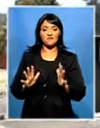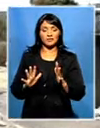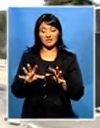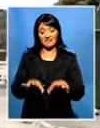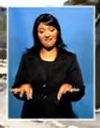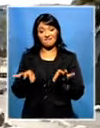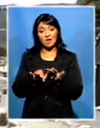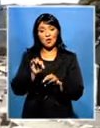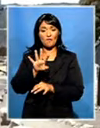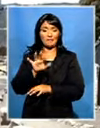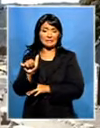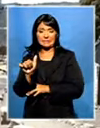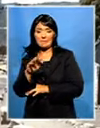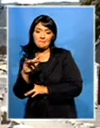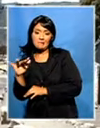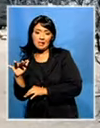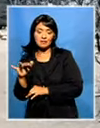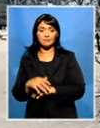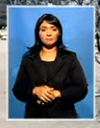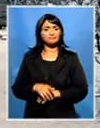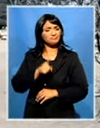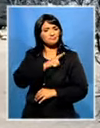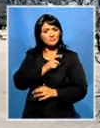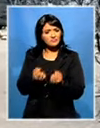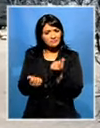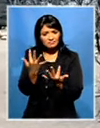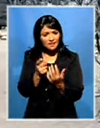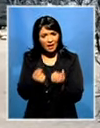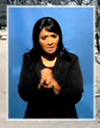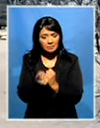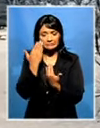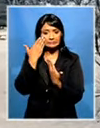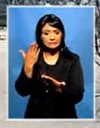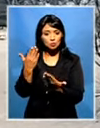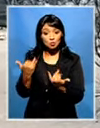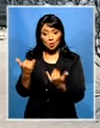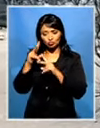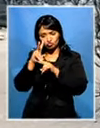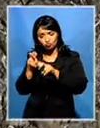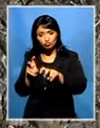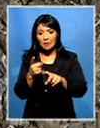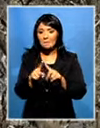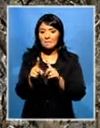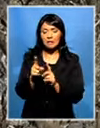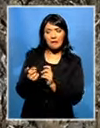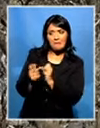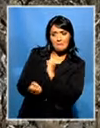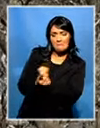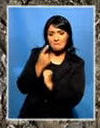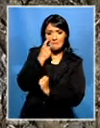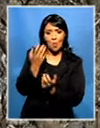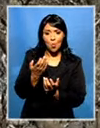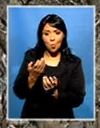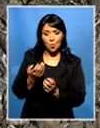the value of everything. The fire is still being investigated, but it's suspected that it started at an